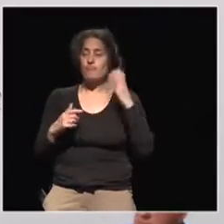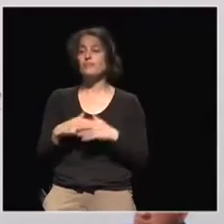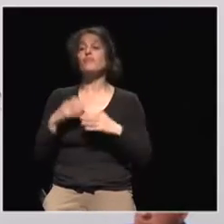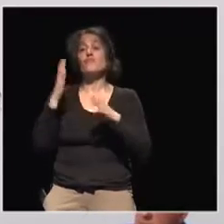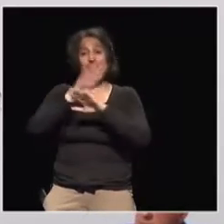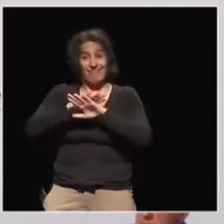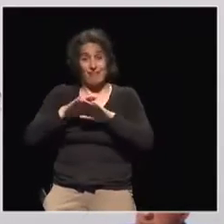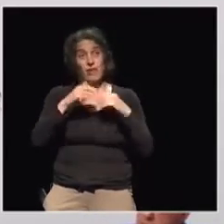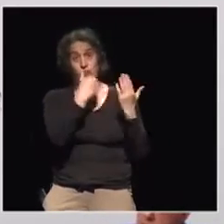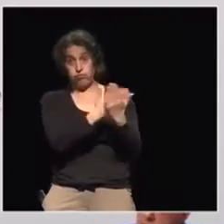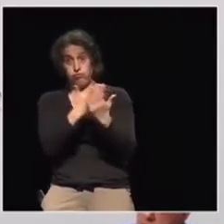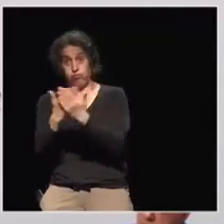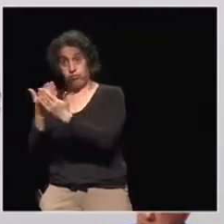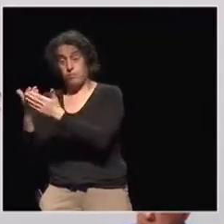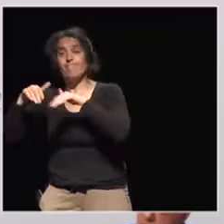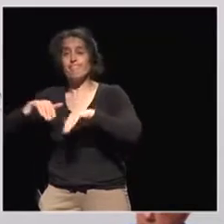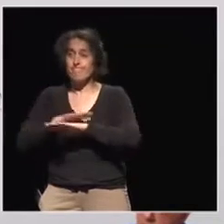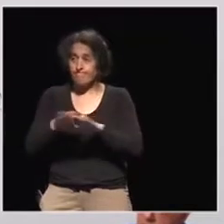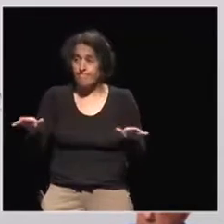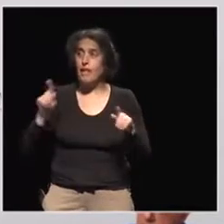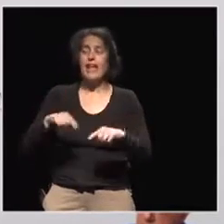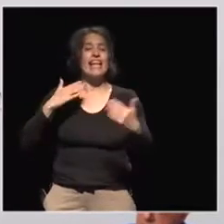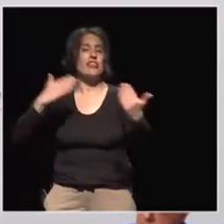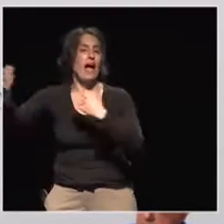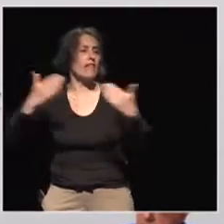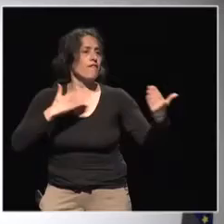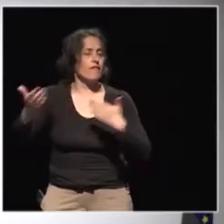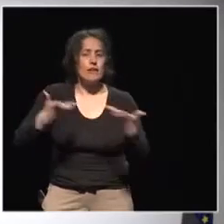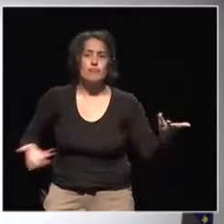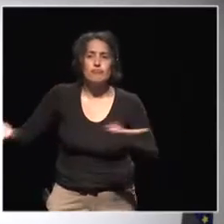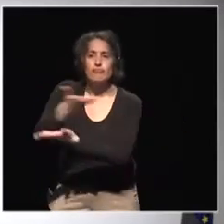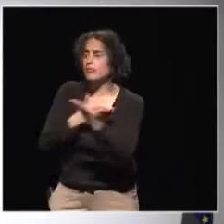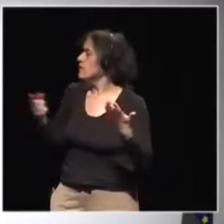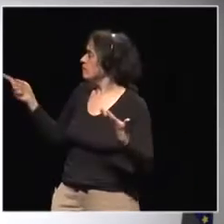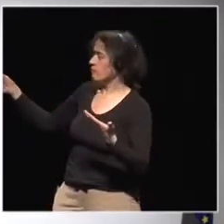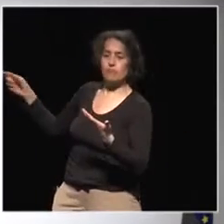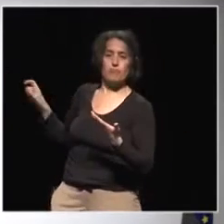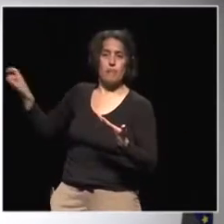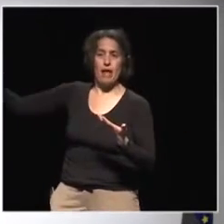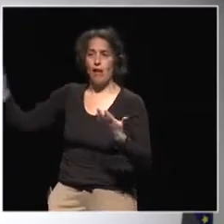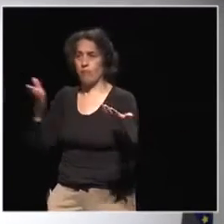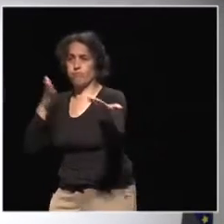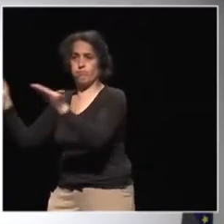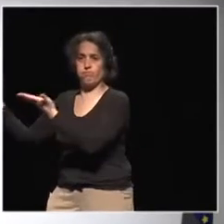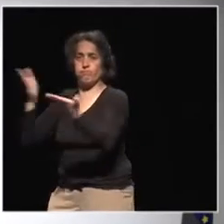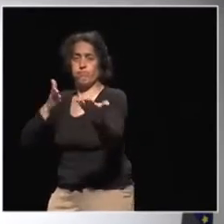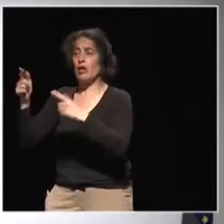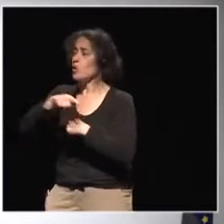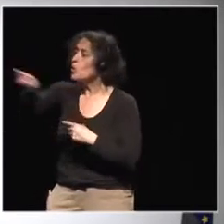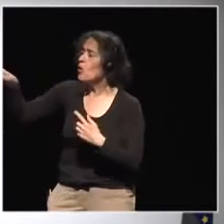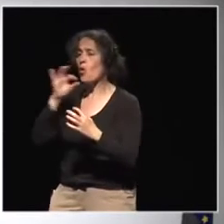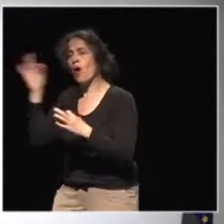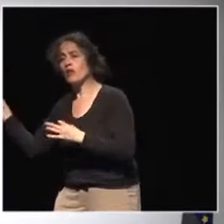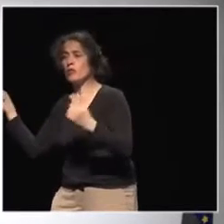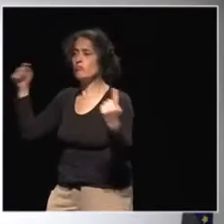discussion. Interactive, why? Because we think, of course, global citizenship is all about participation and we would like you, audience, to be active in